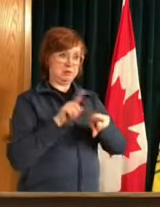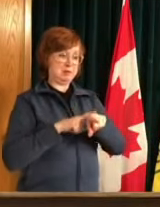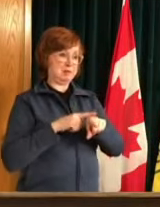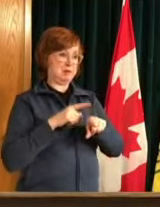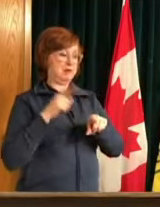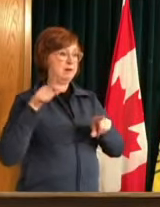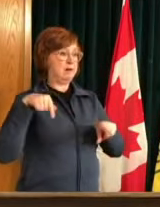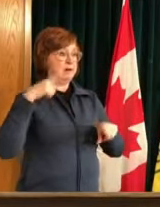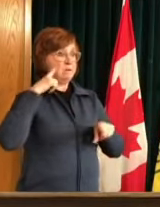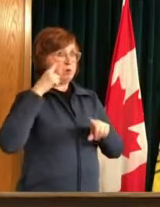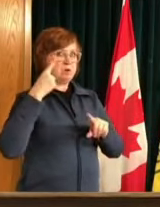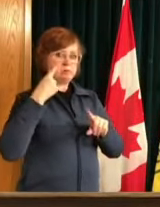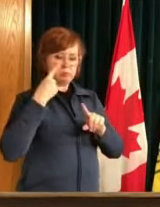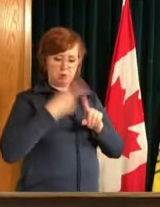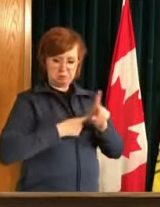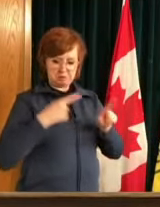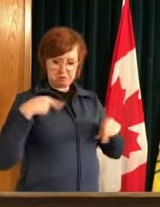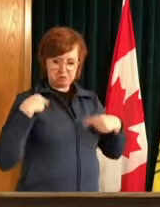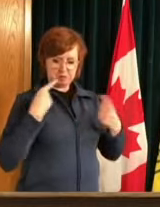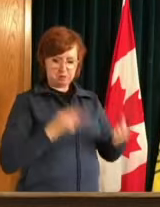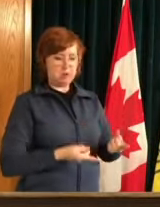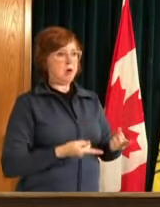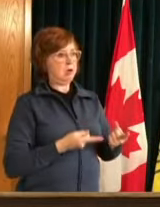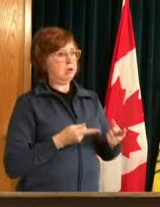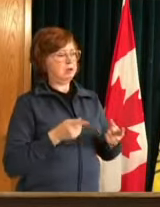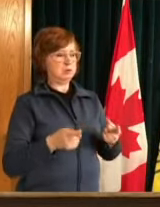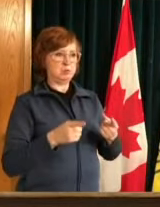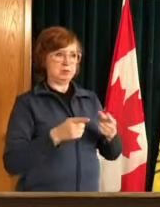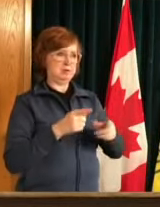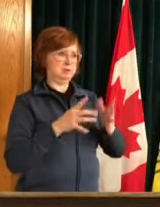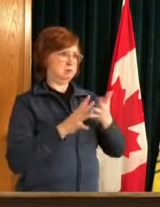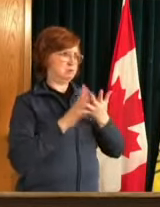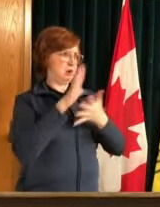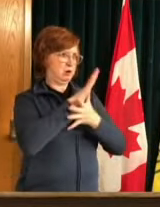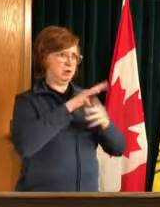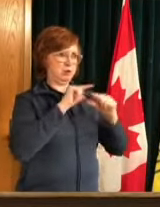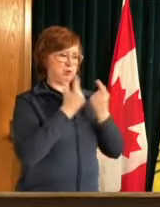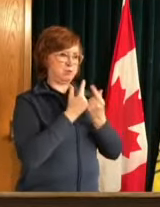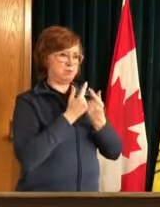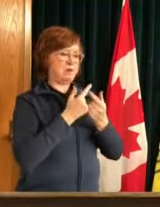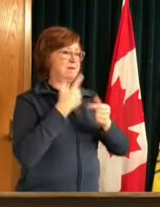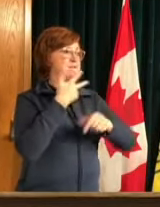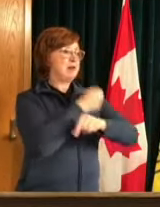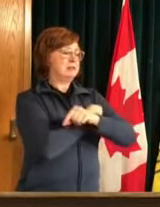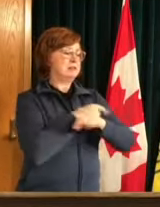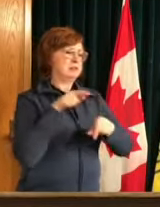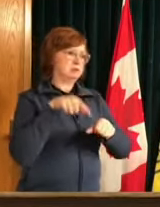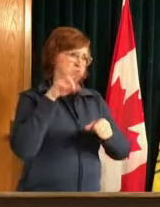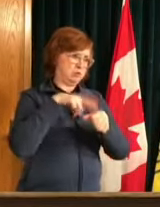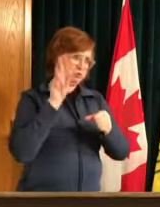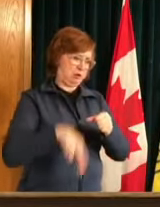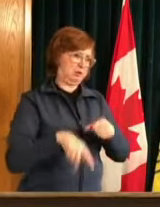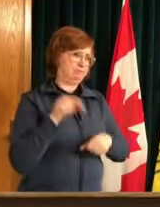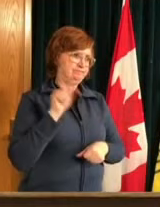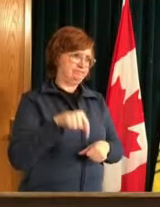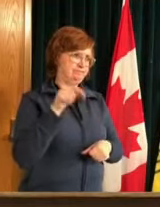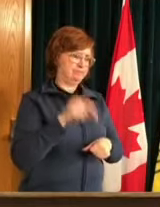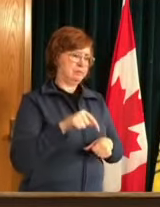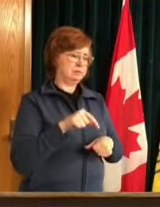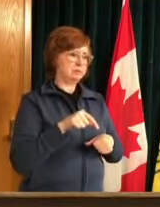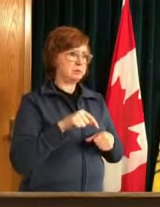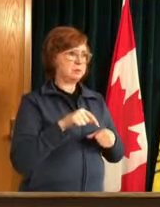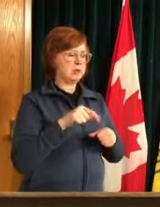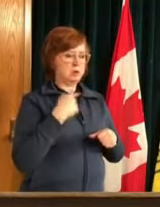now uh with any uh additional vaccines that we did uh receive provincially i i think of the the first 15